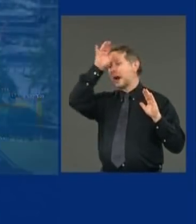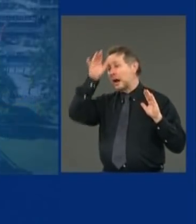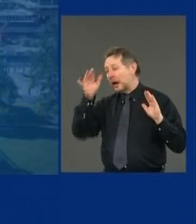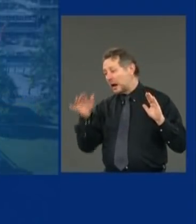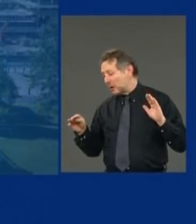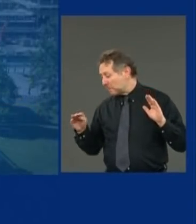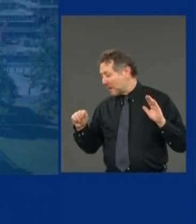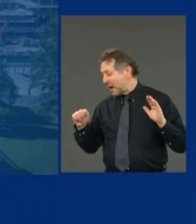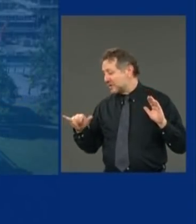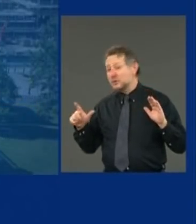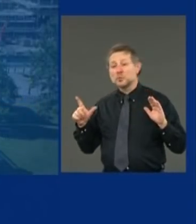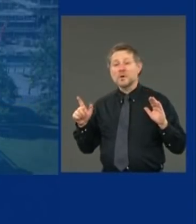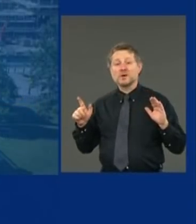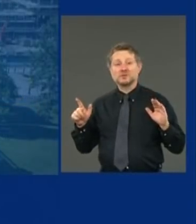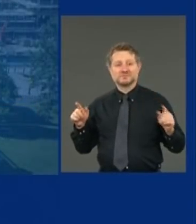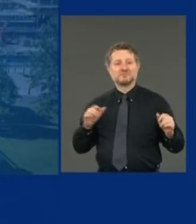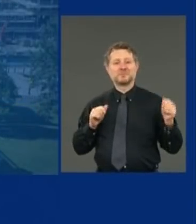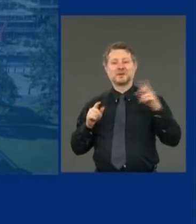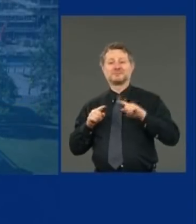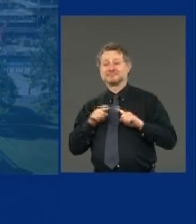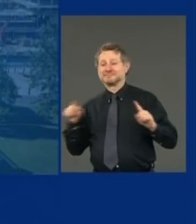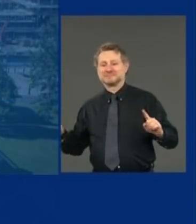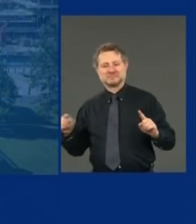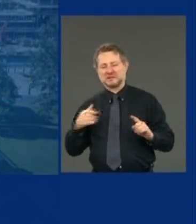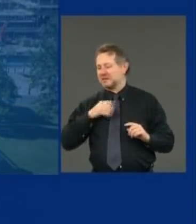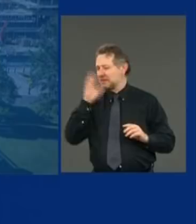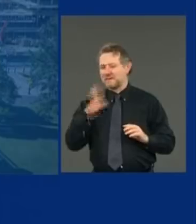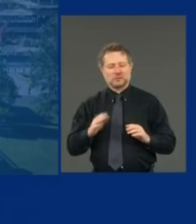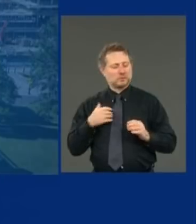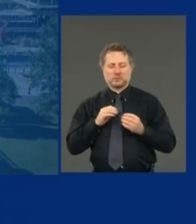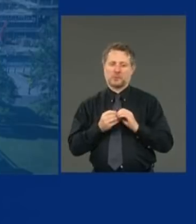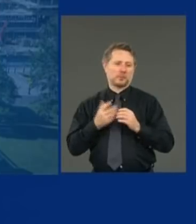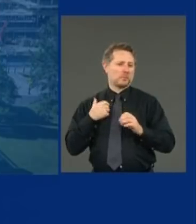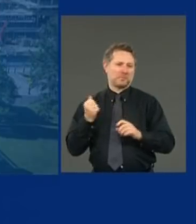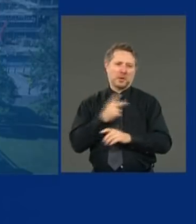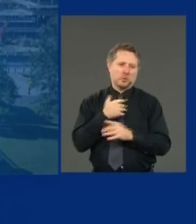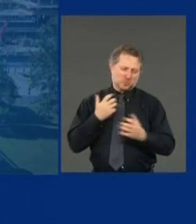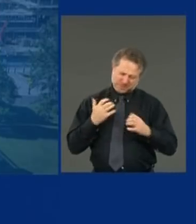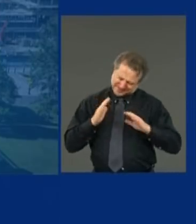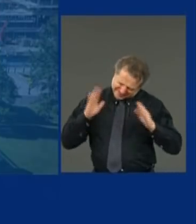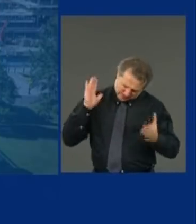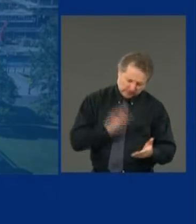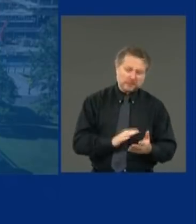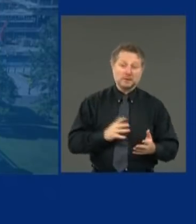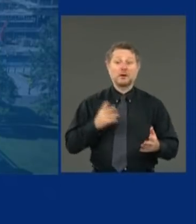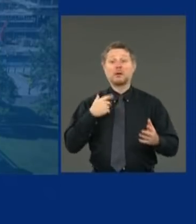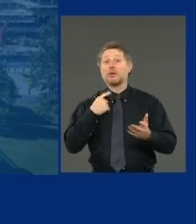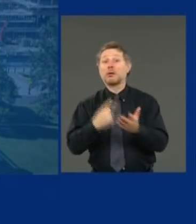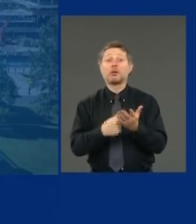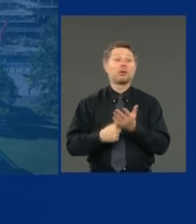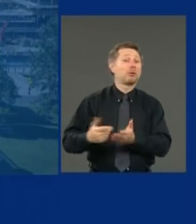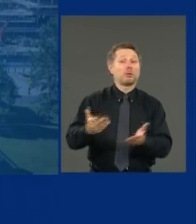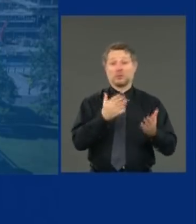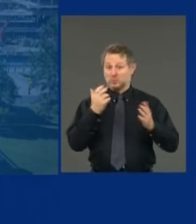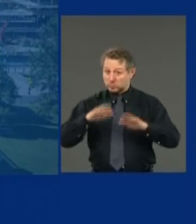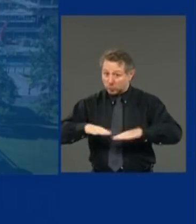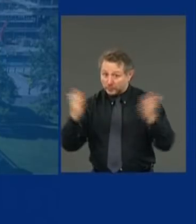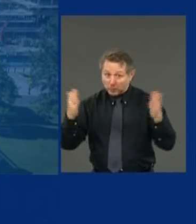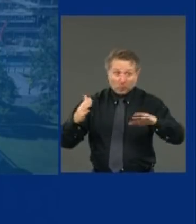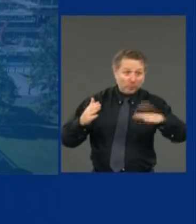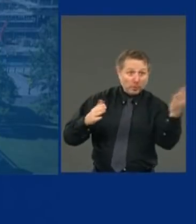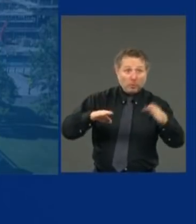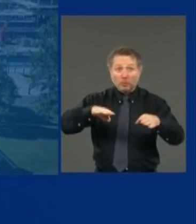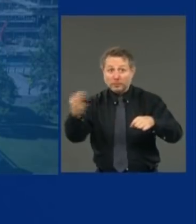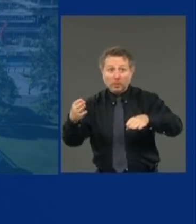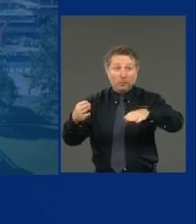there ever, ever again. We're talking about reopening. The question is not whether or not you reopen.